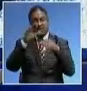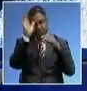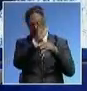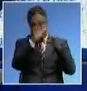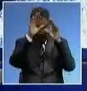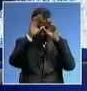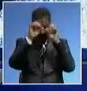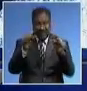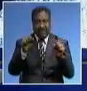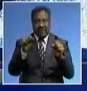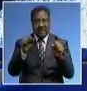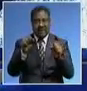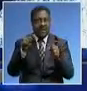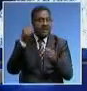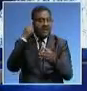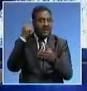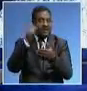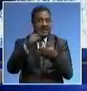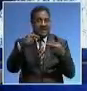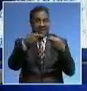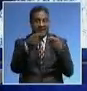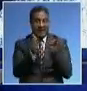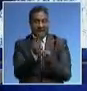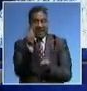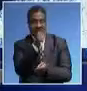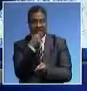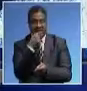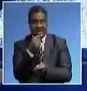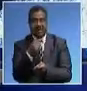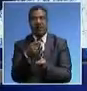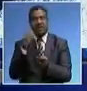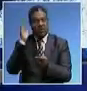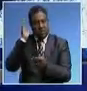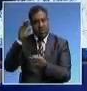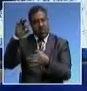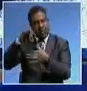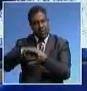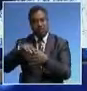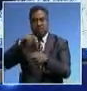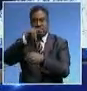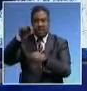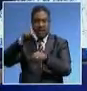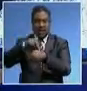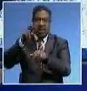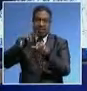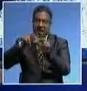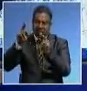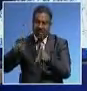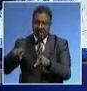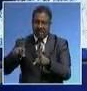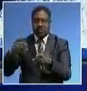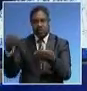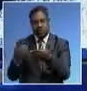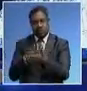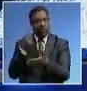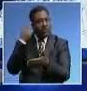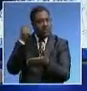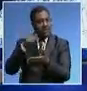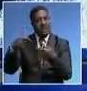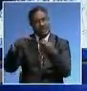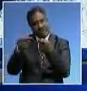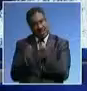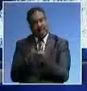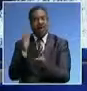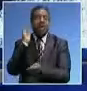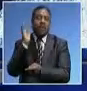Mwela says the general conference will also elect a new party secretary-general and national chairperson. And speaking at the same briefing, PEF vice